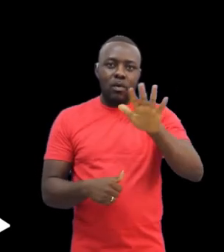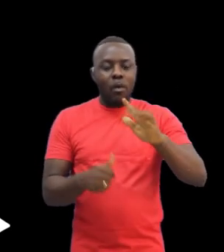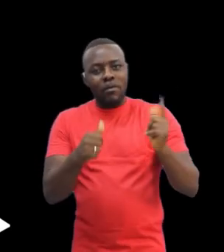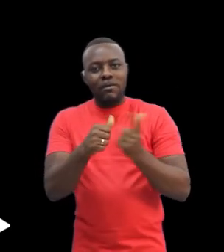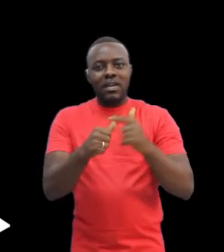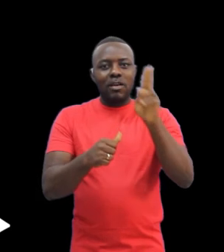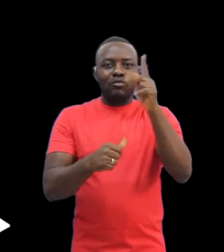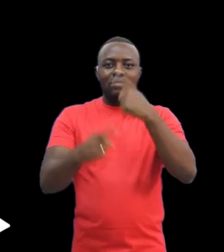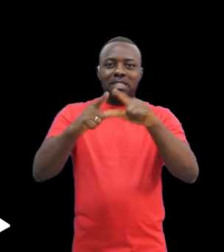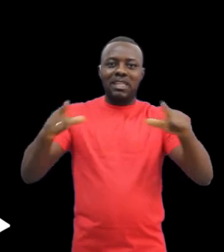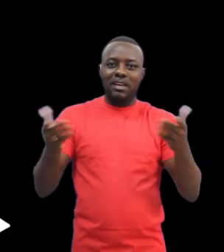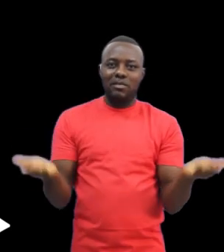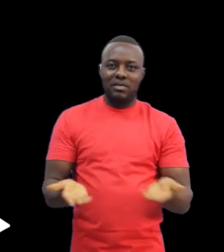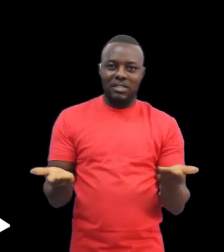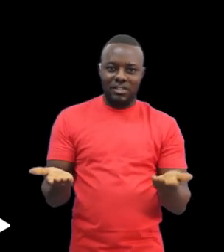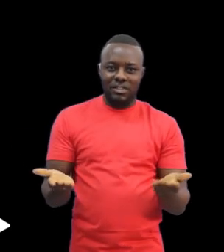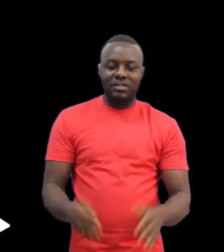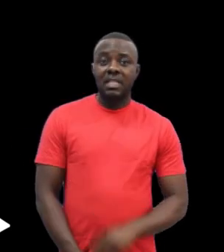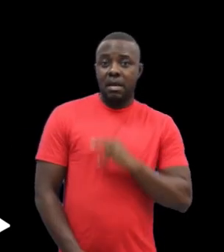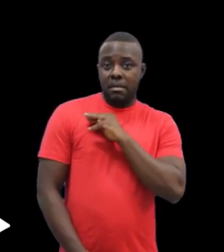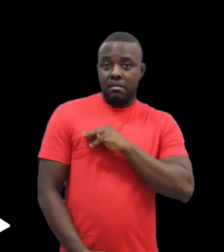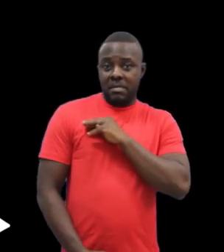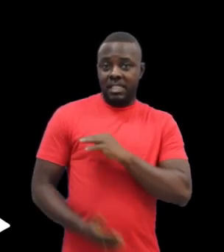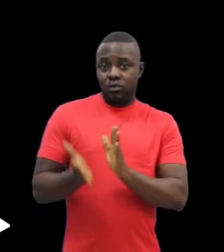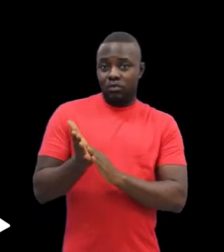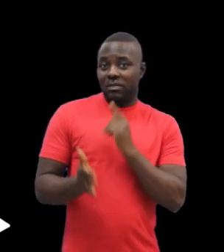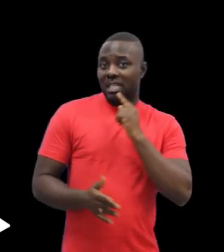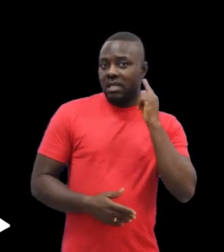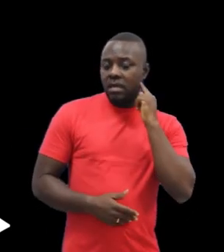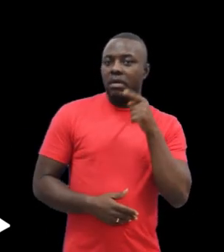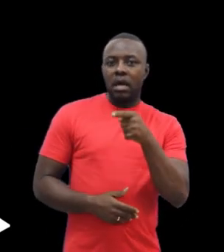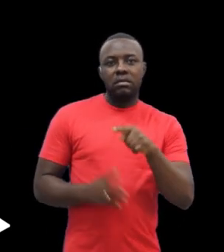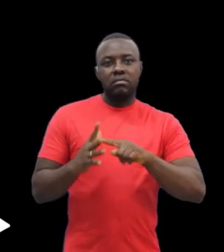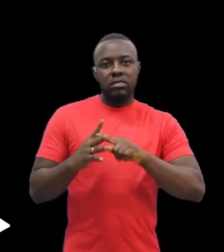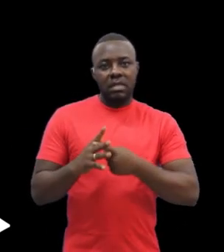the first school for the deaf in Africa known to have used sign language.